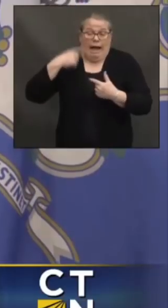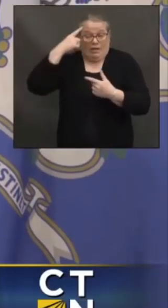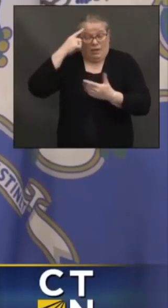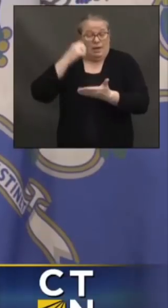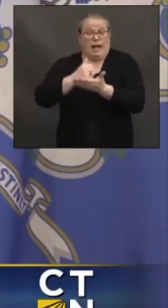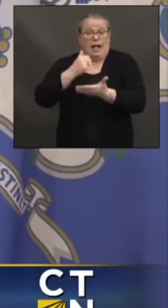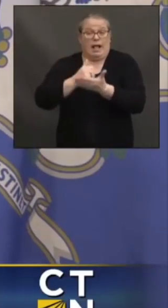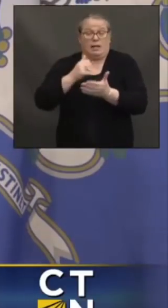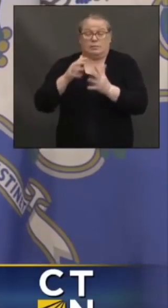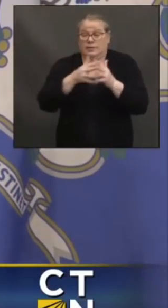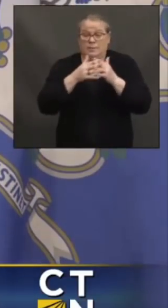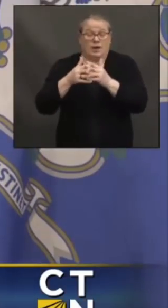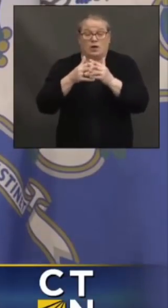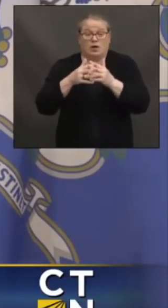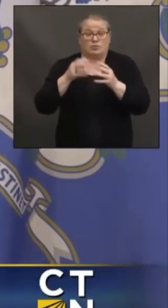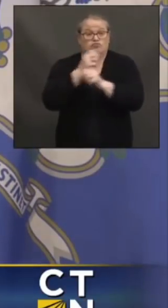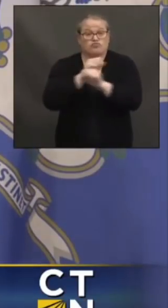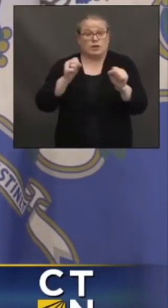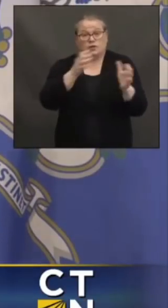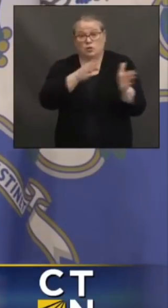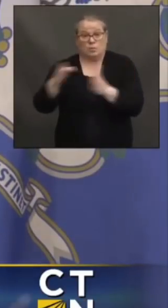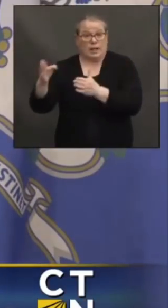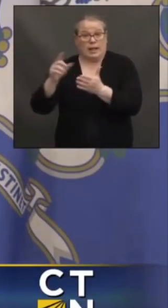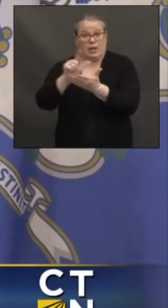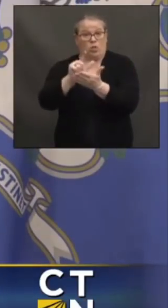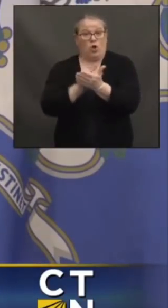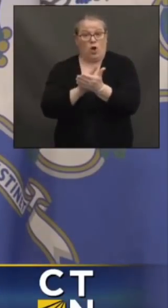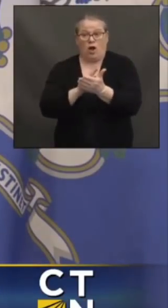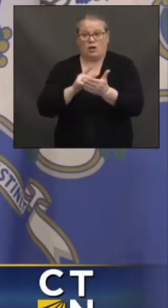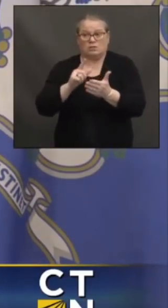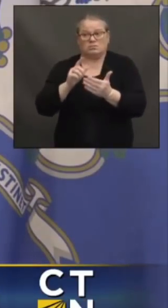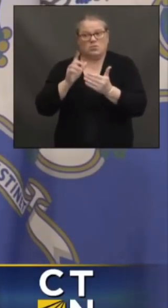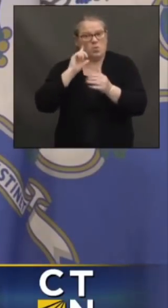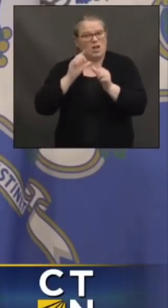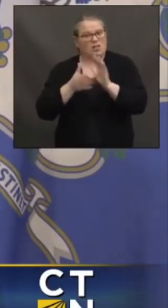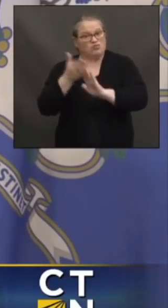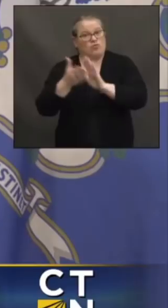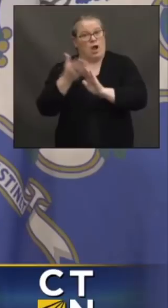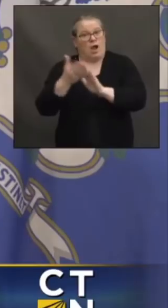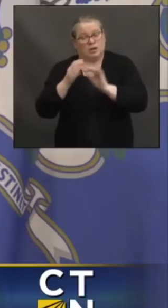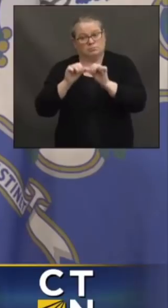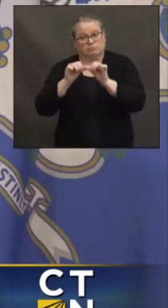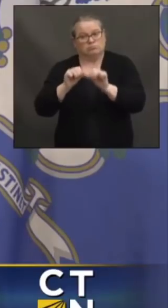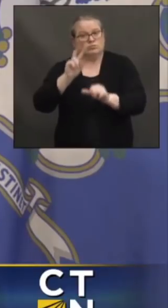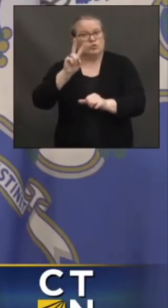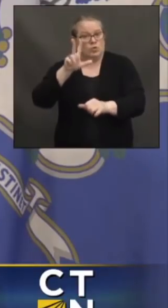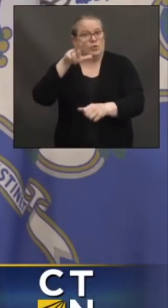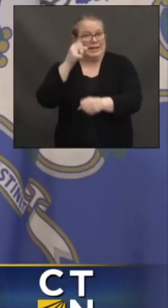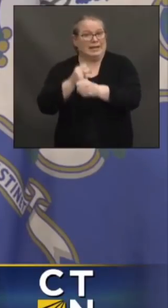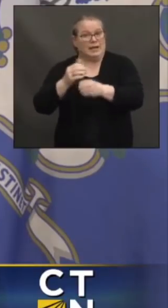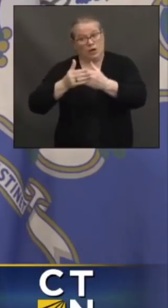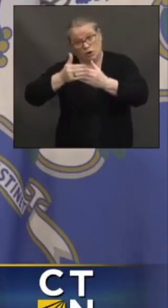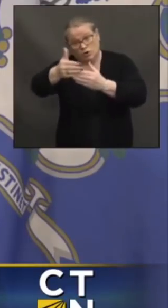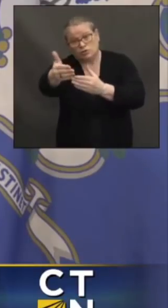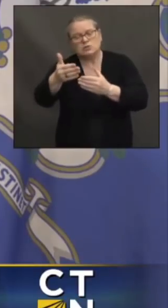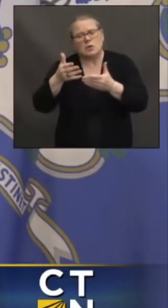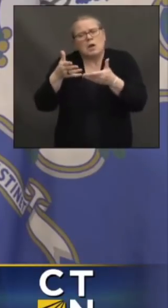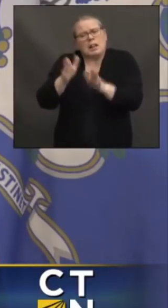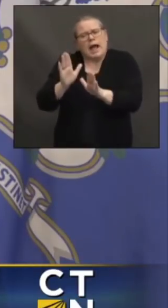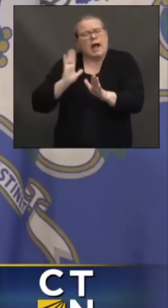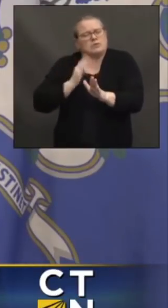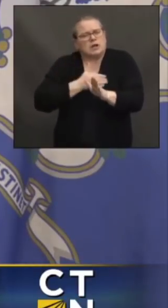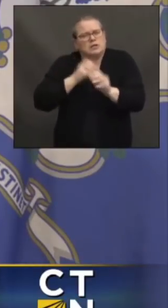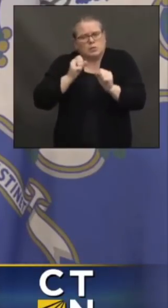through the end of this calendar year and then there was a cliff. So, this gives us an opportunity to plan accordingly. And like, you know,